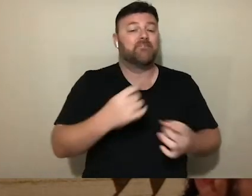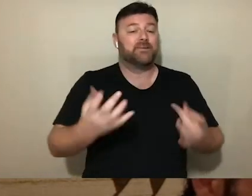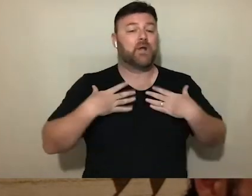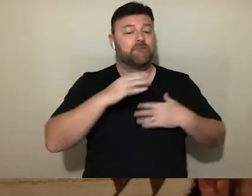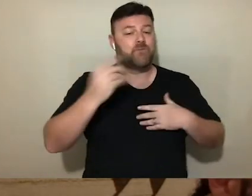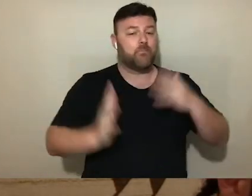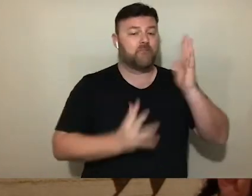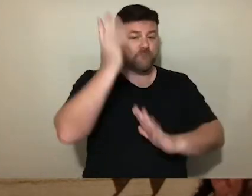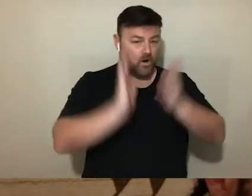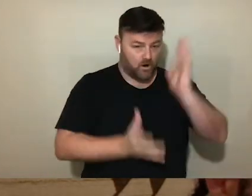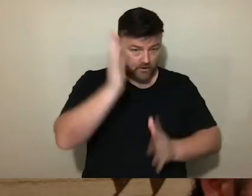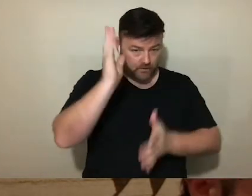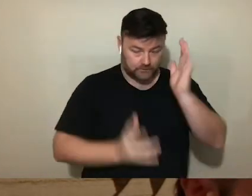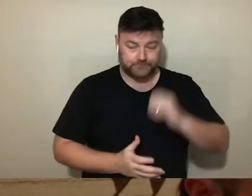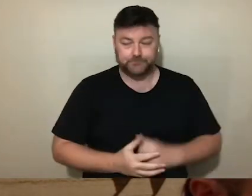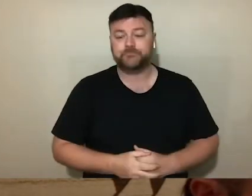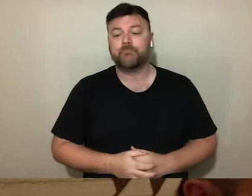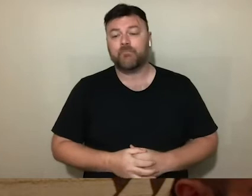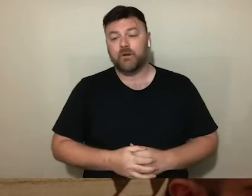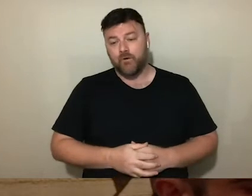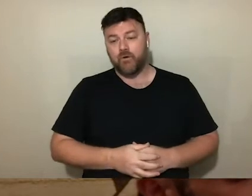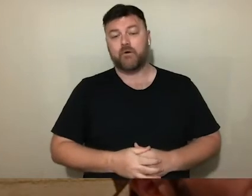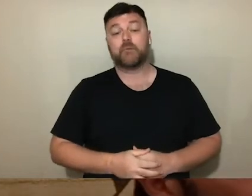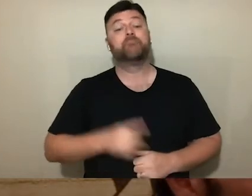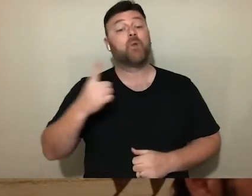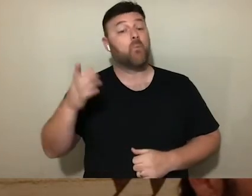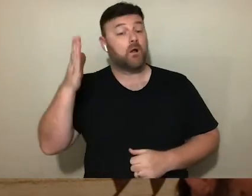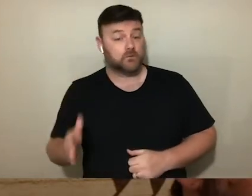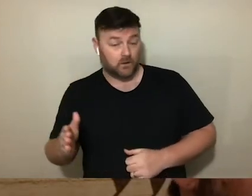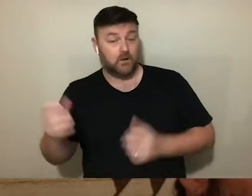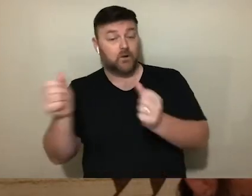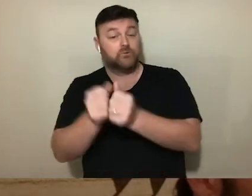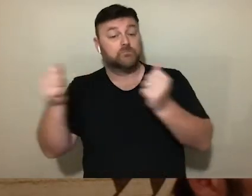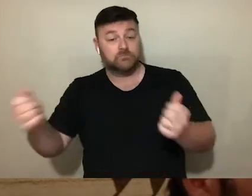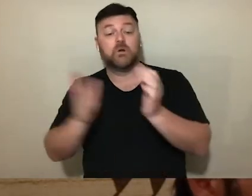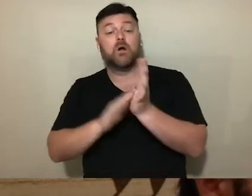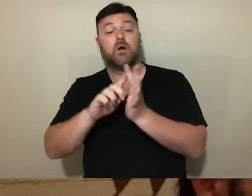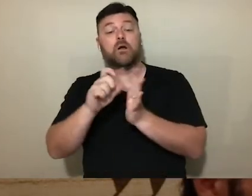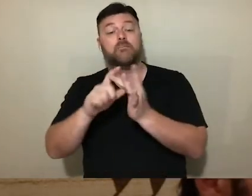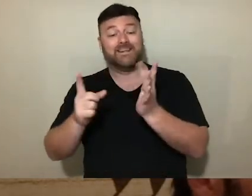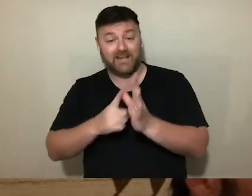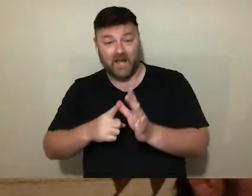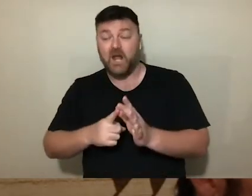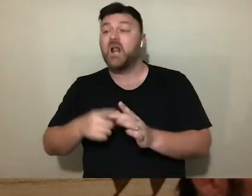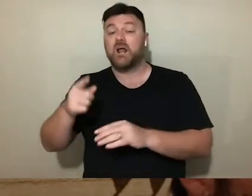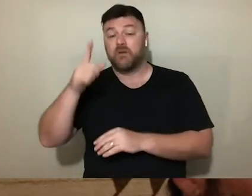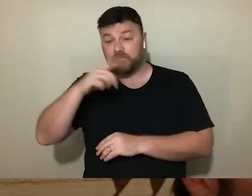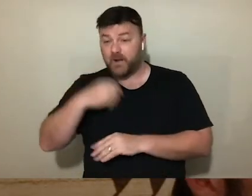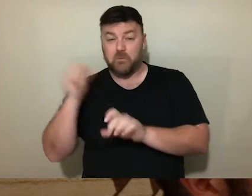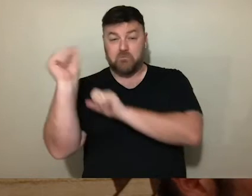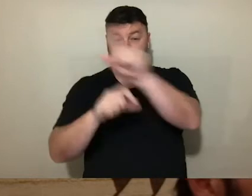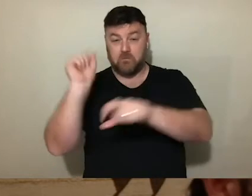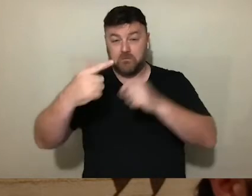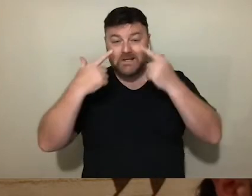consumed their aboats. On one side, the media portrayed Greek authorities throwing tear gas against people of any age,